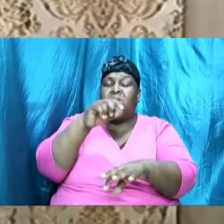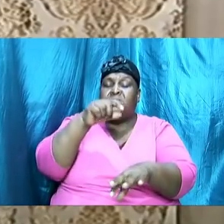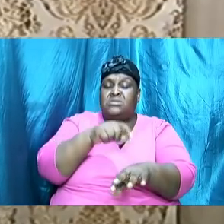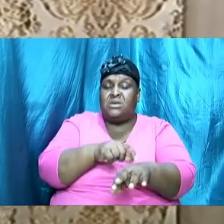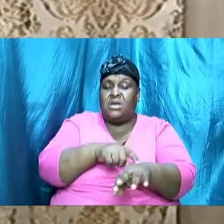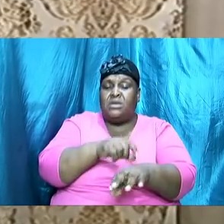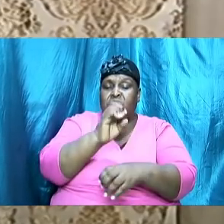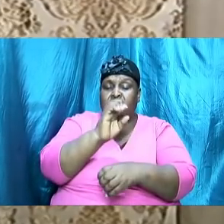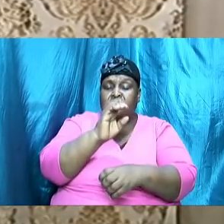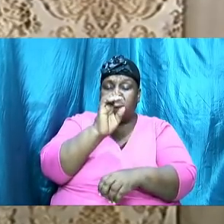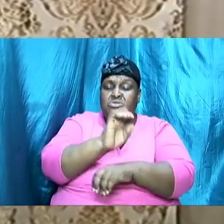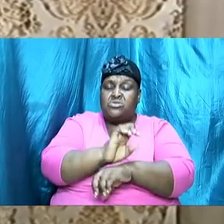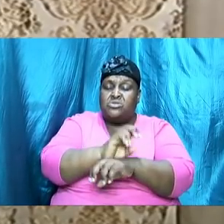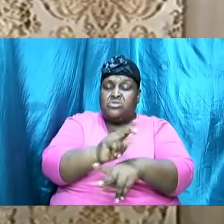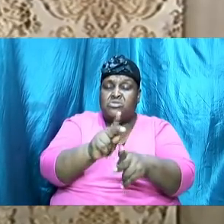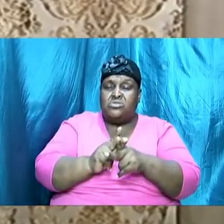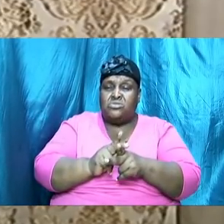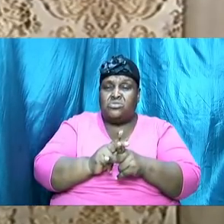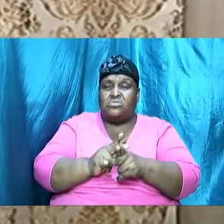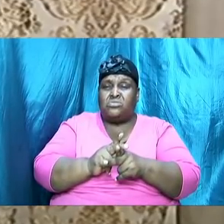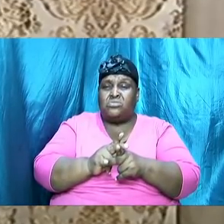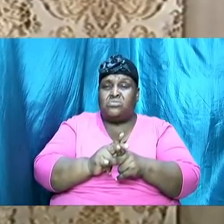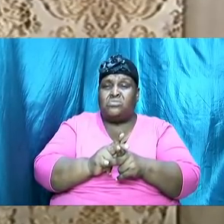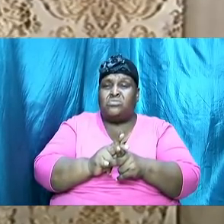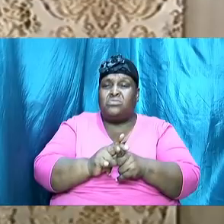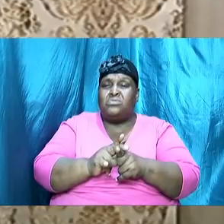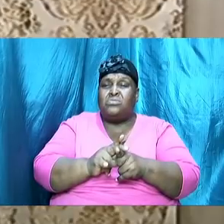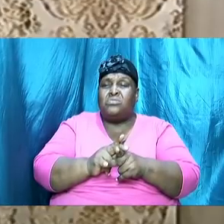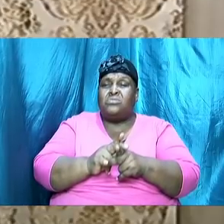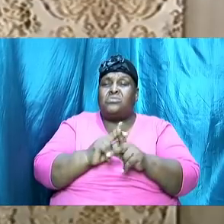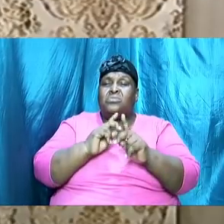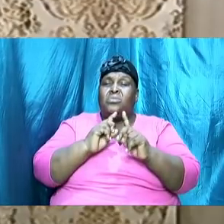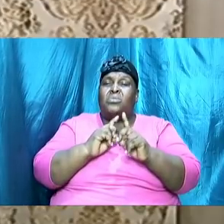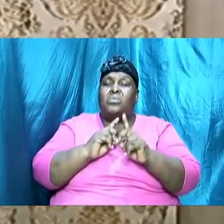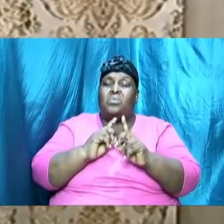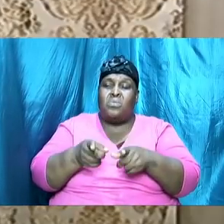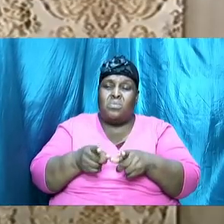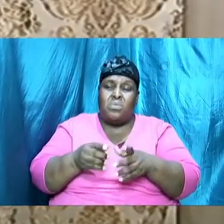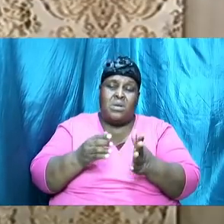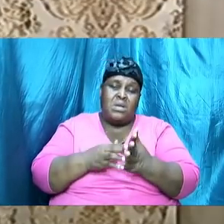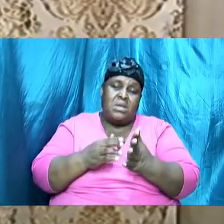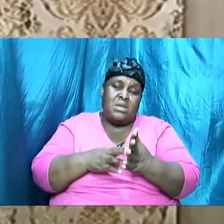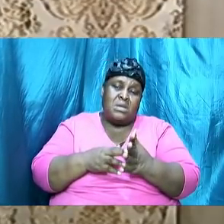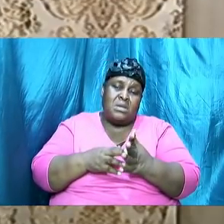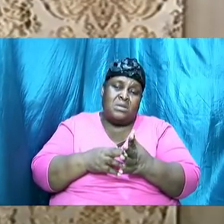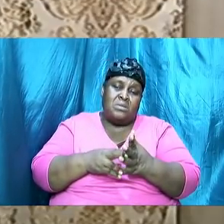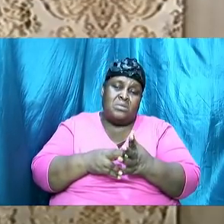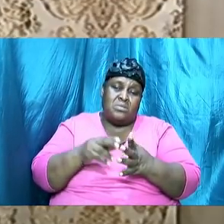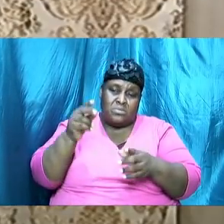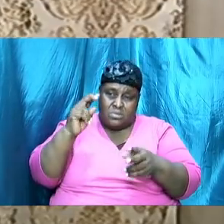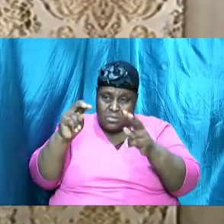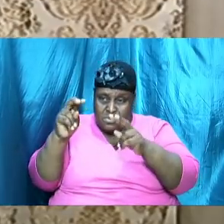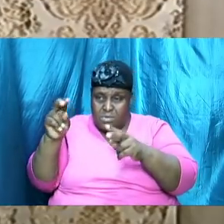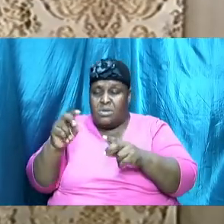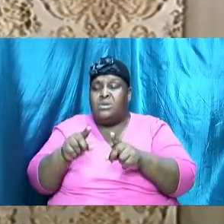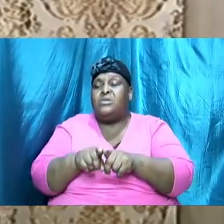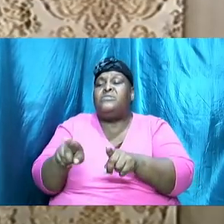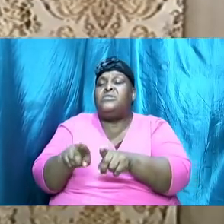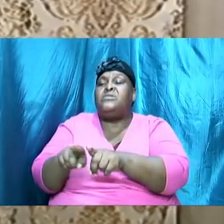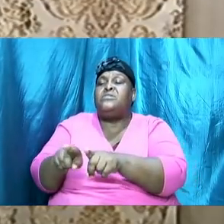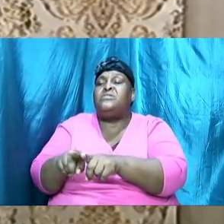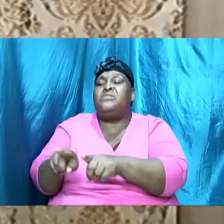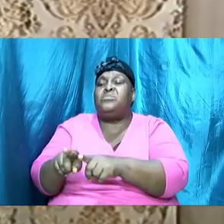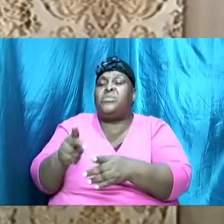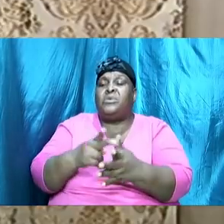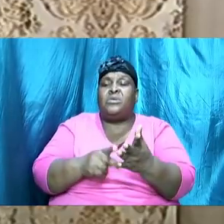we can always go back to look at different sections afterwards but oh it would be great if the body gets together